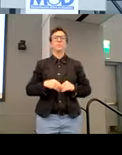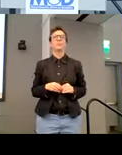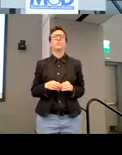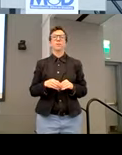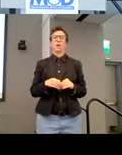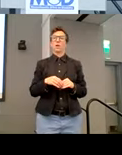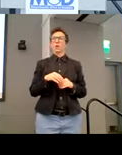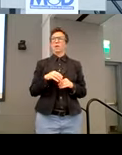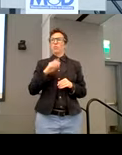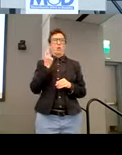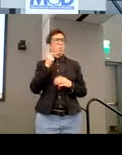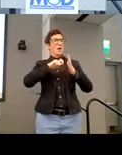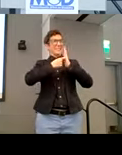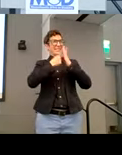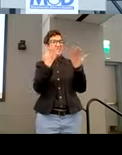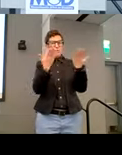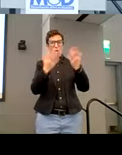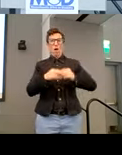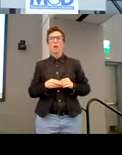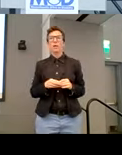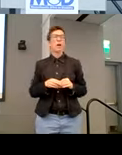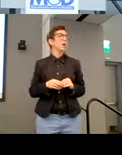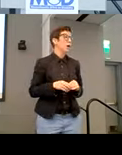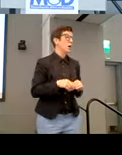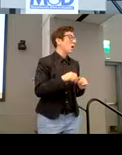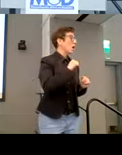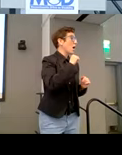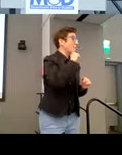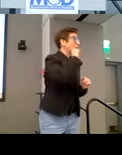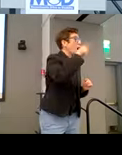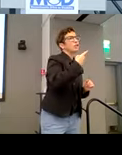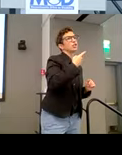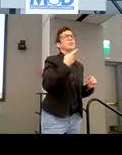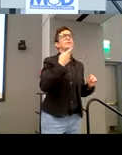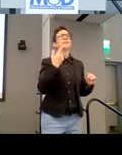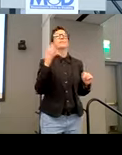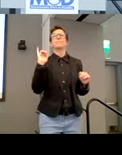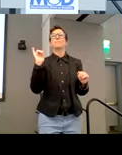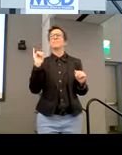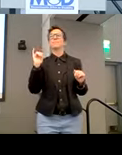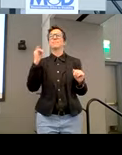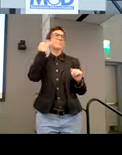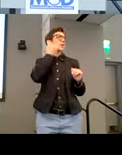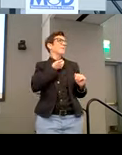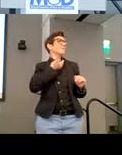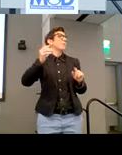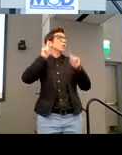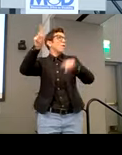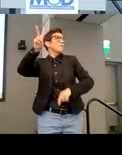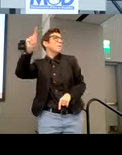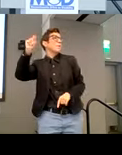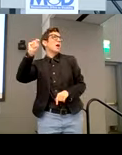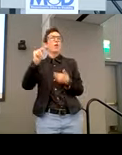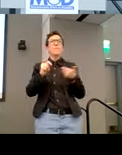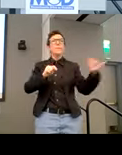leadership? And I really think you should feel that way. I'm not just saying this, like if someone invited me to go speak in Vermont or